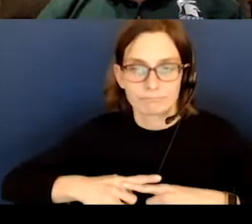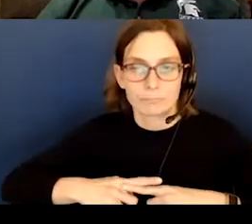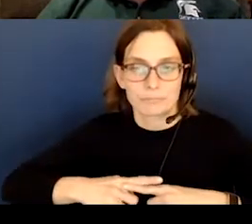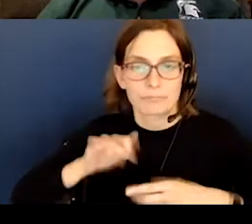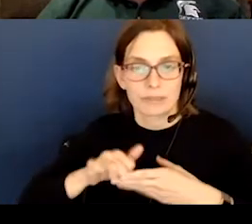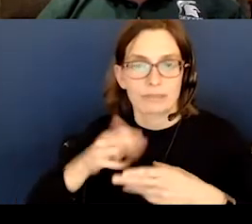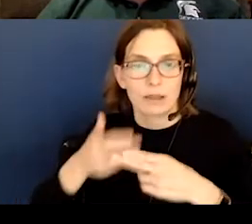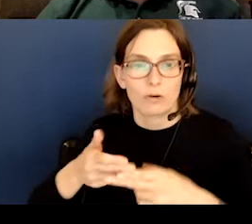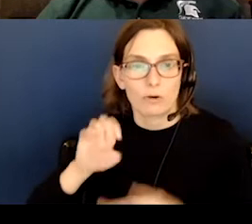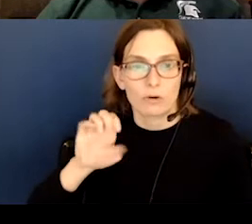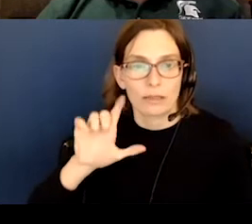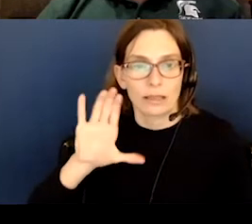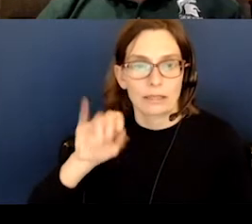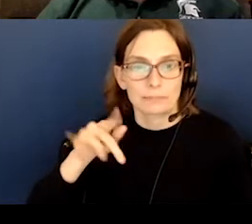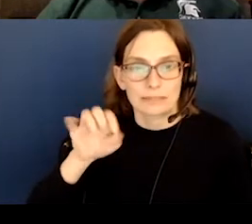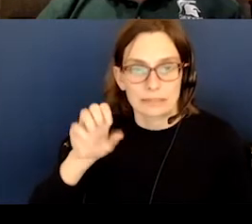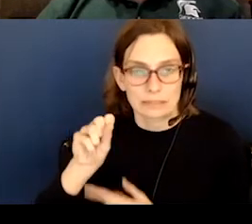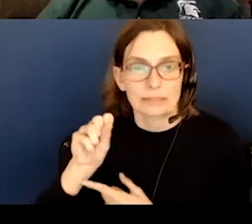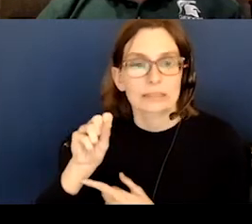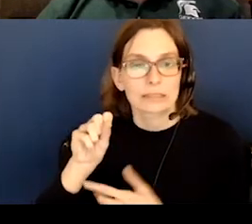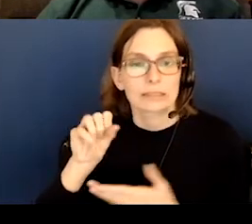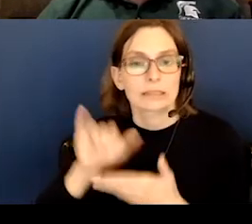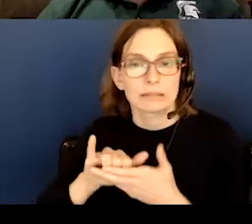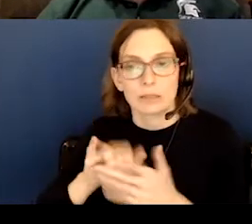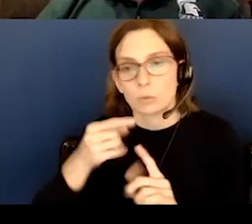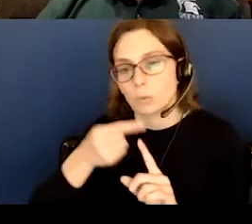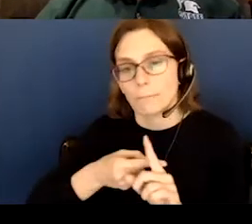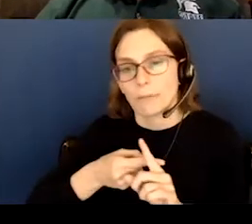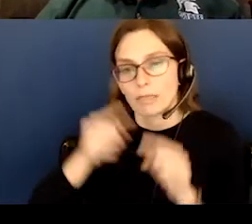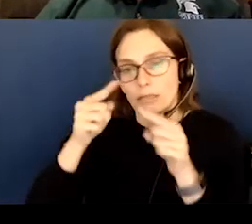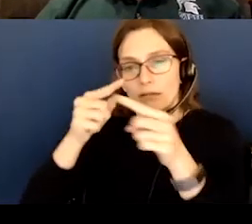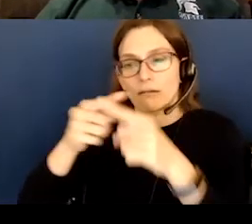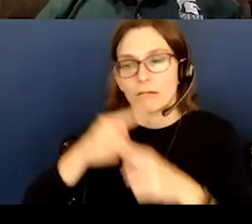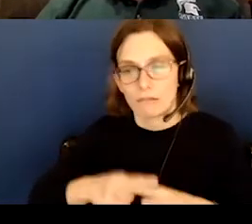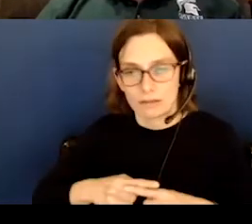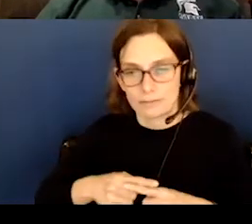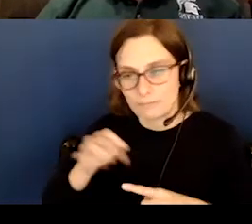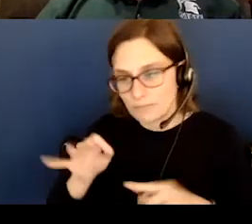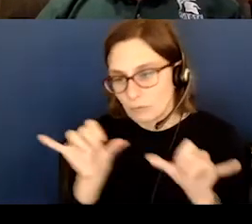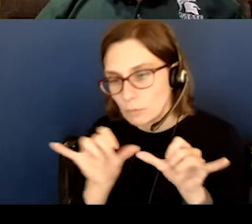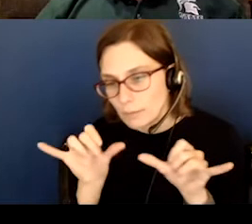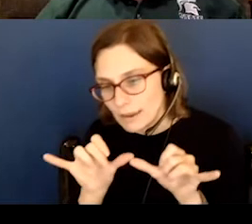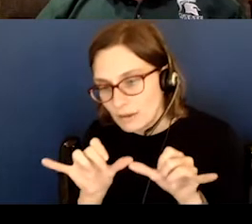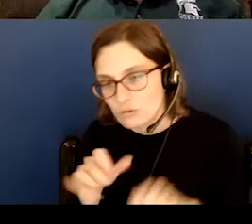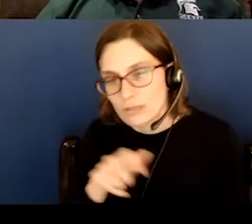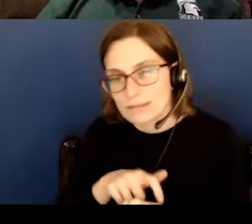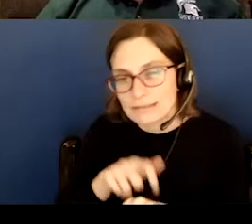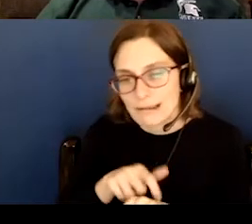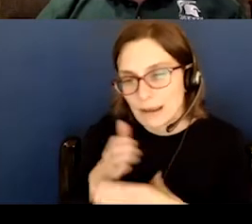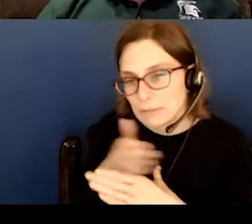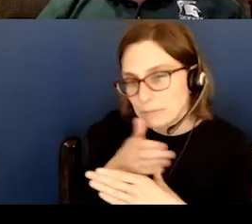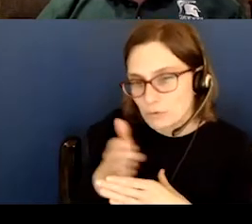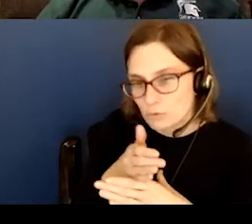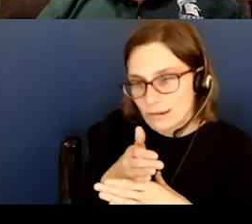that's called the eclipse season. It's about a month on either side of these points. So if we measure the time between these